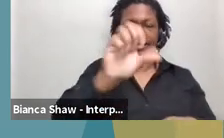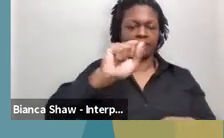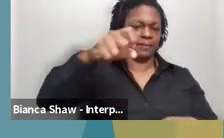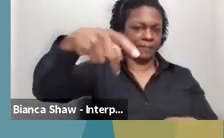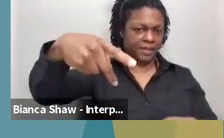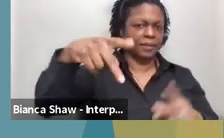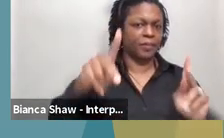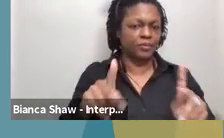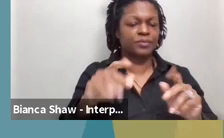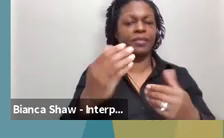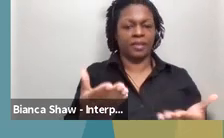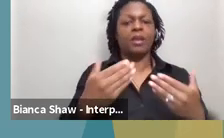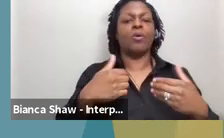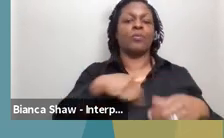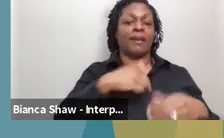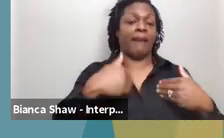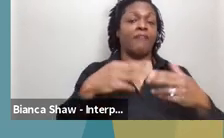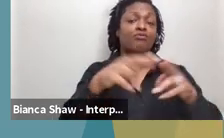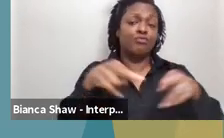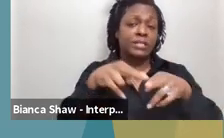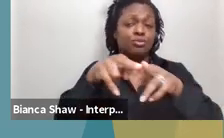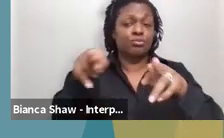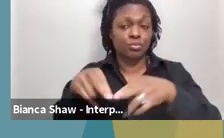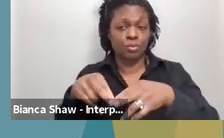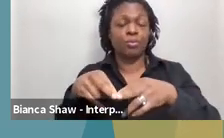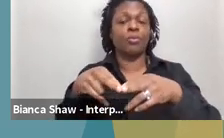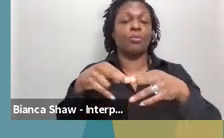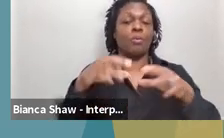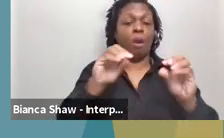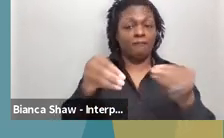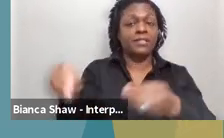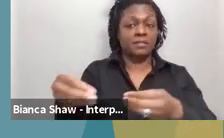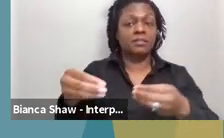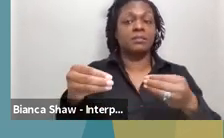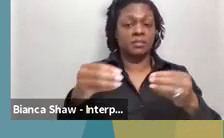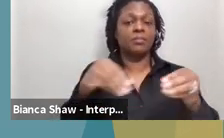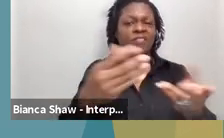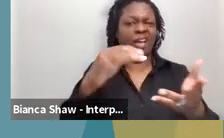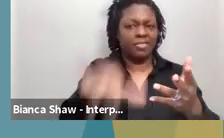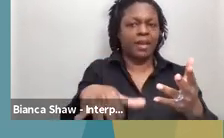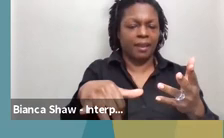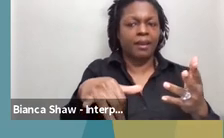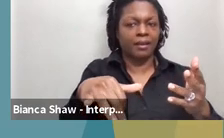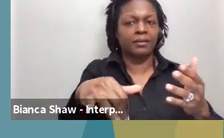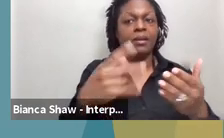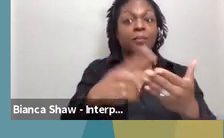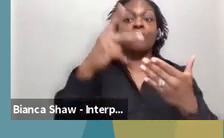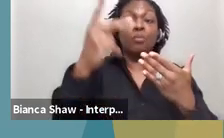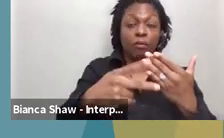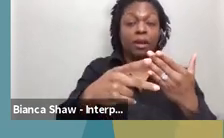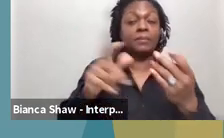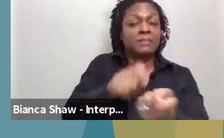regional service centers throughout the state, uh, who do these direct services actually, but this program is specific for visual and